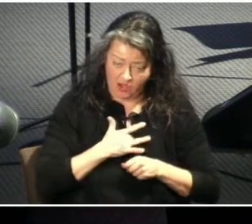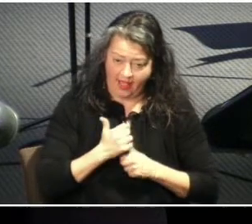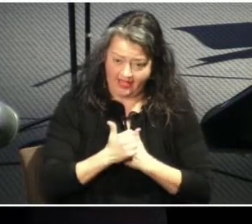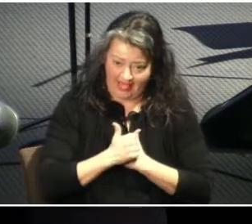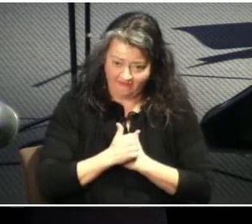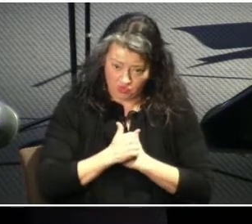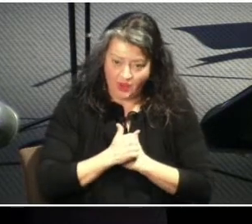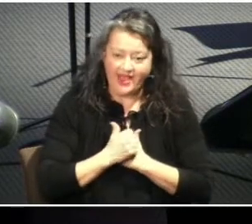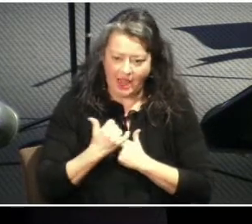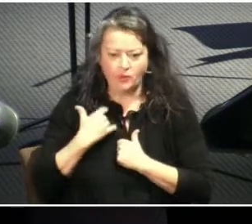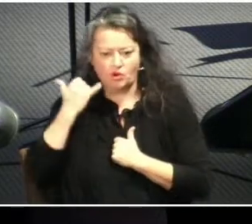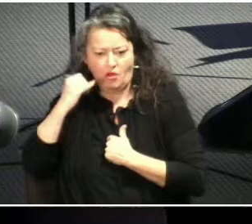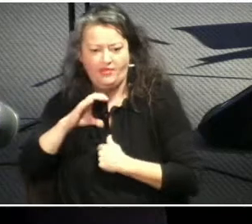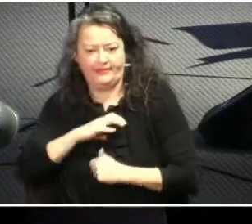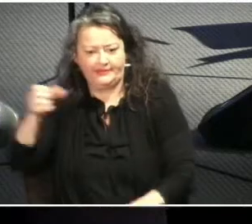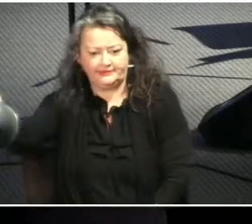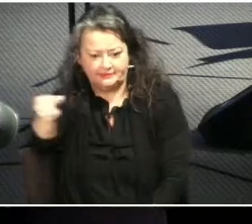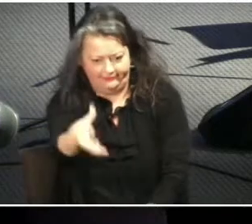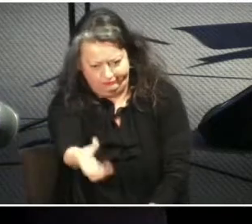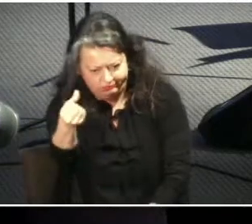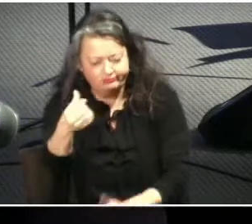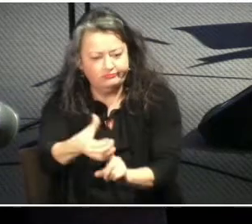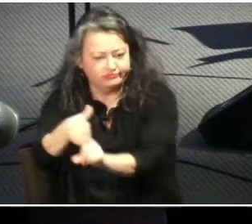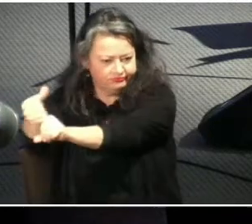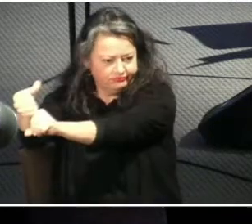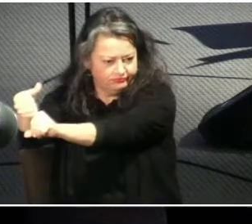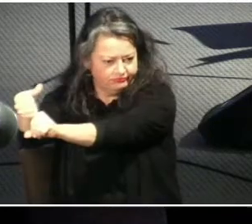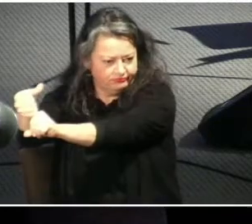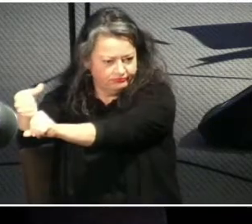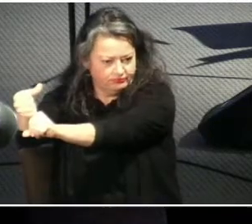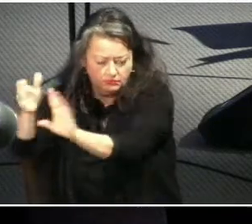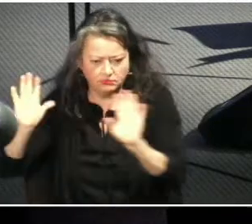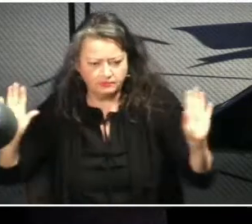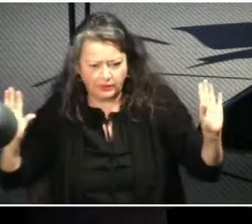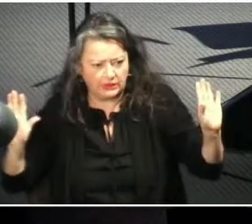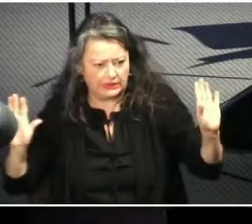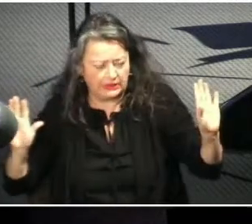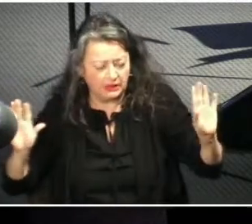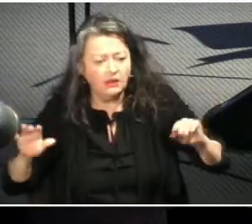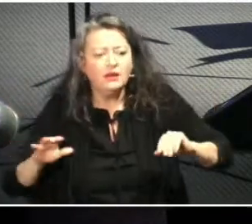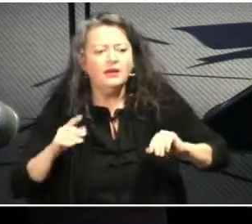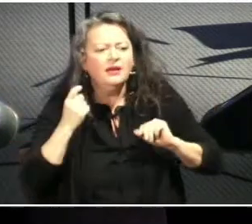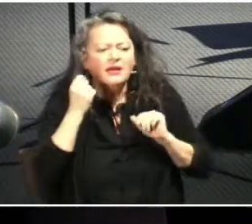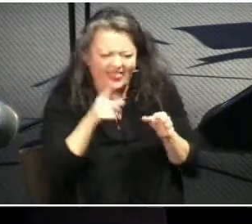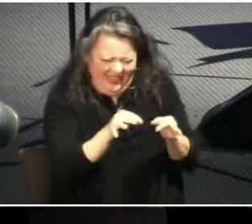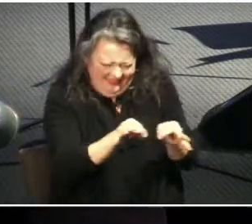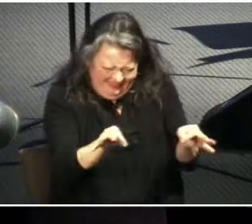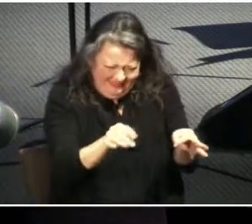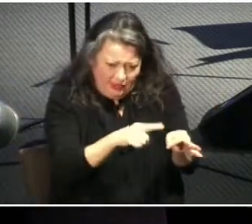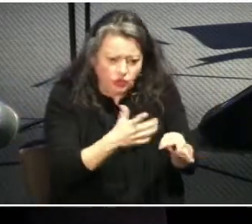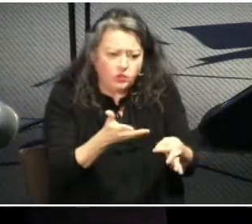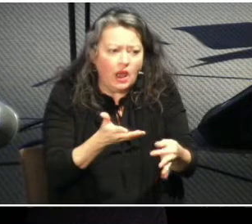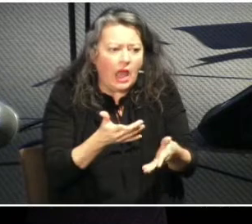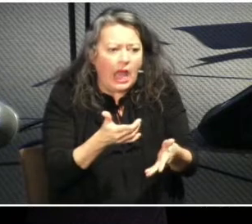It is never kind or loving to anyone to make it easy for him or her to do wrong.